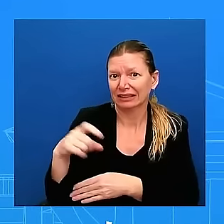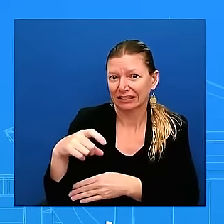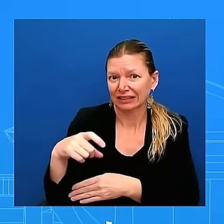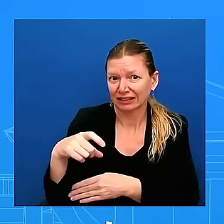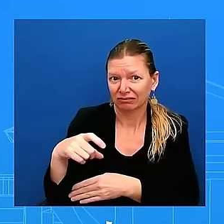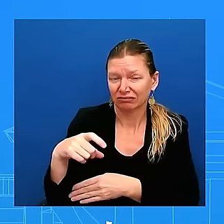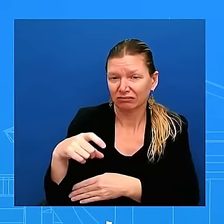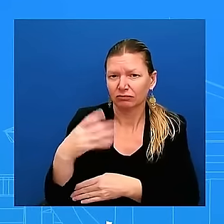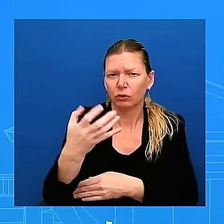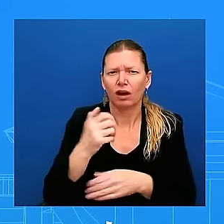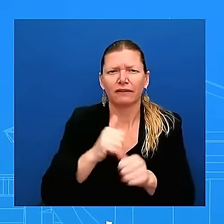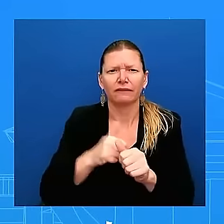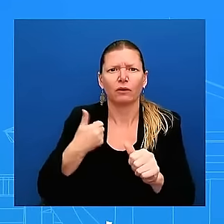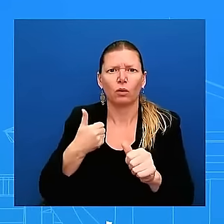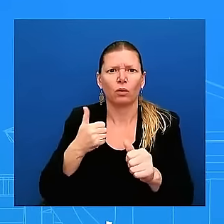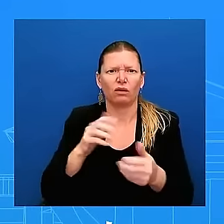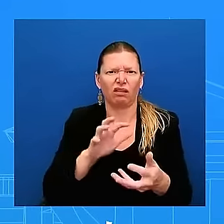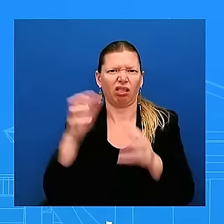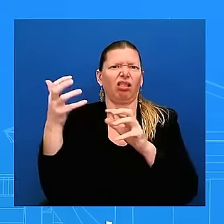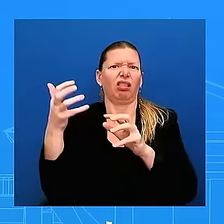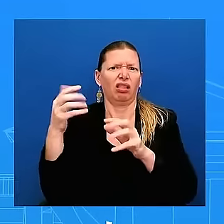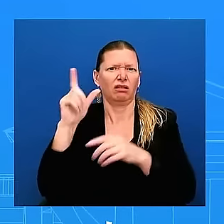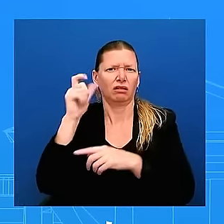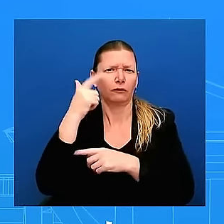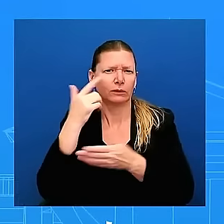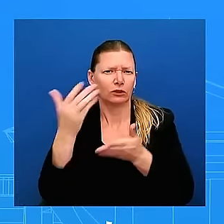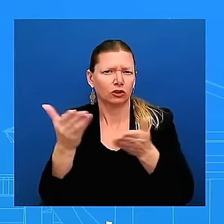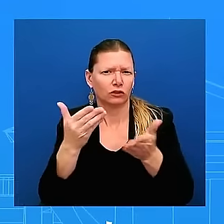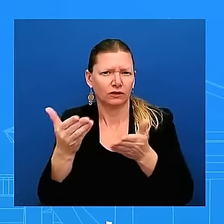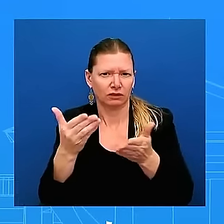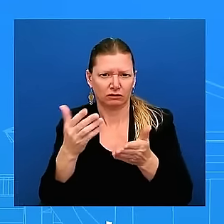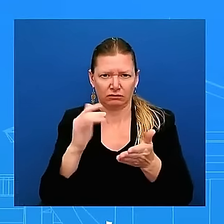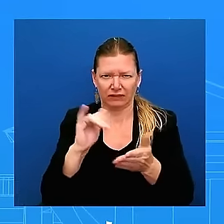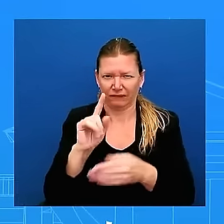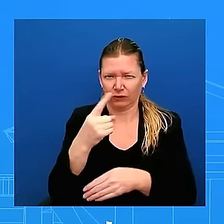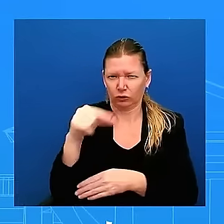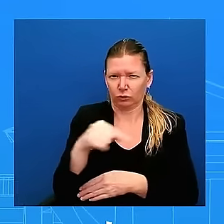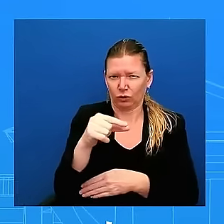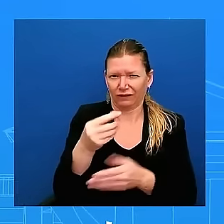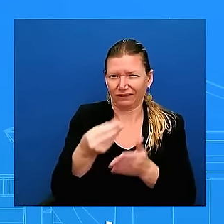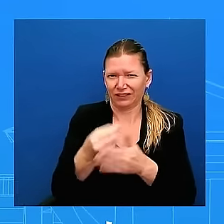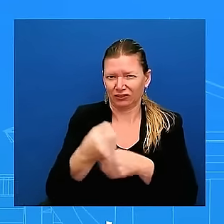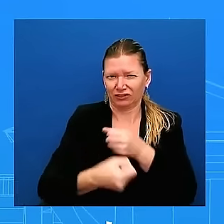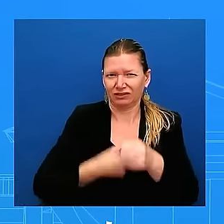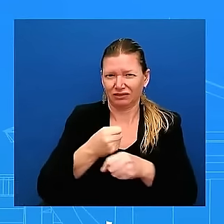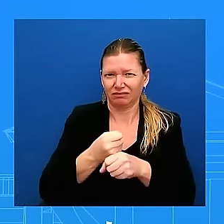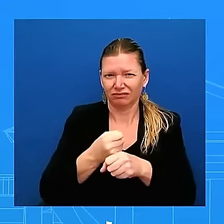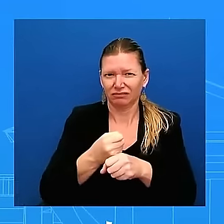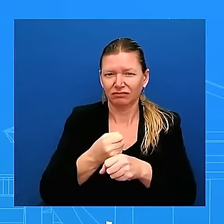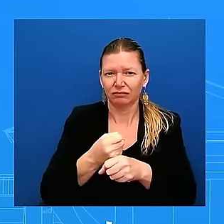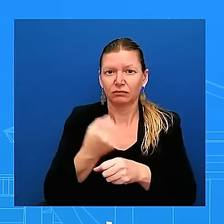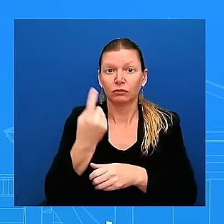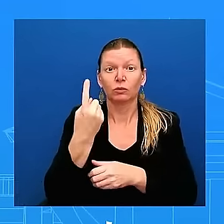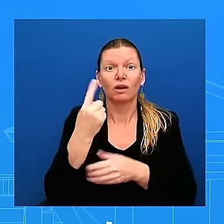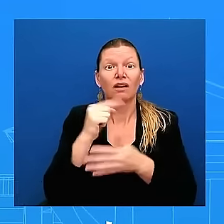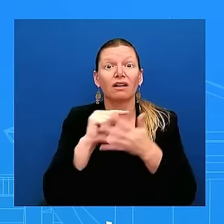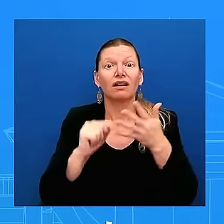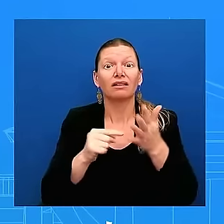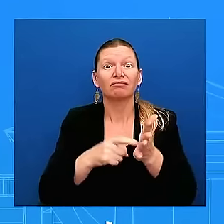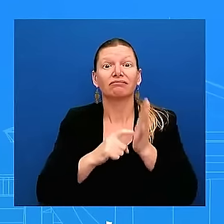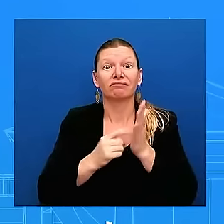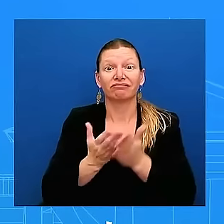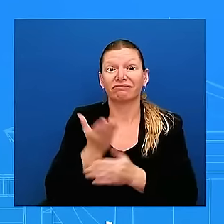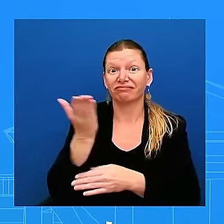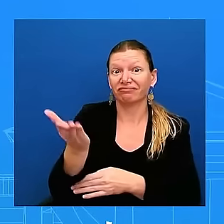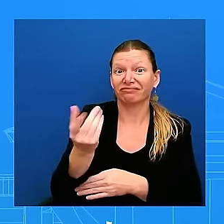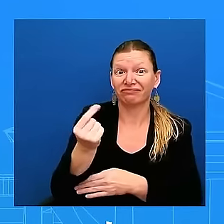through the first quarter of the fiscal year one of those uh one of those requests submitted was for the U.S. for the Secret Service uh it